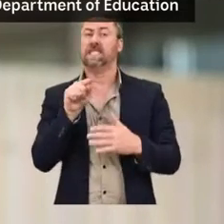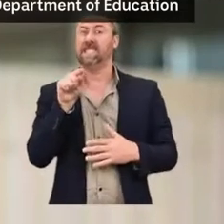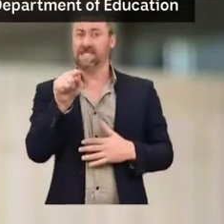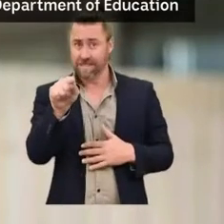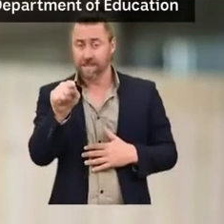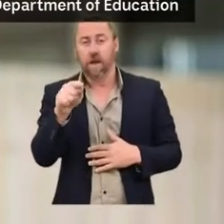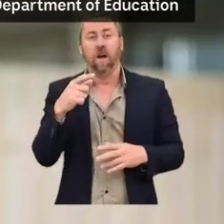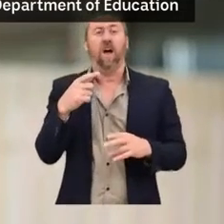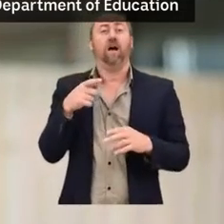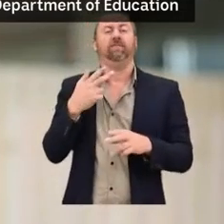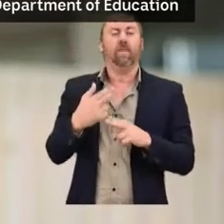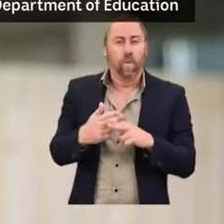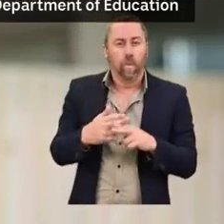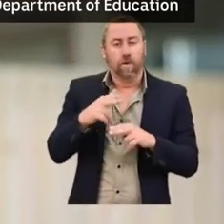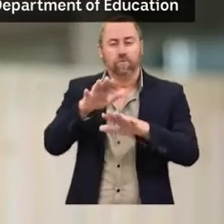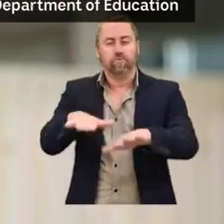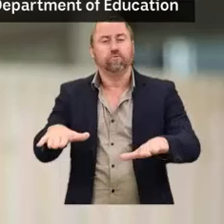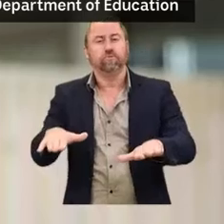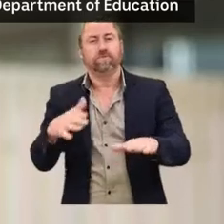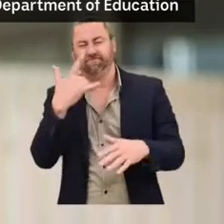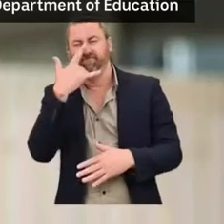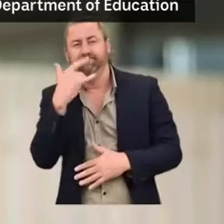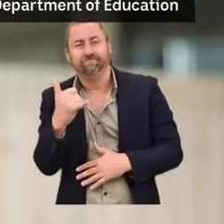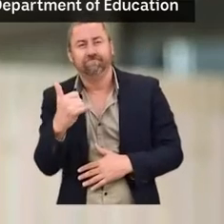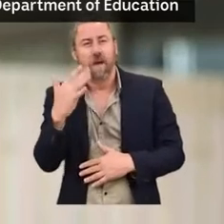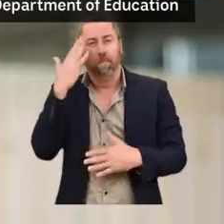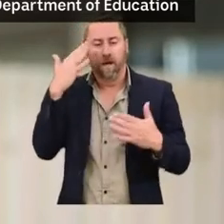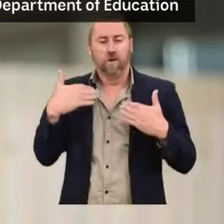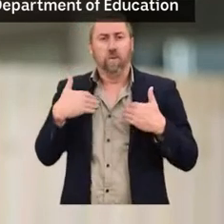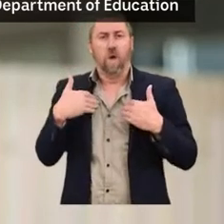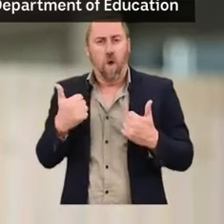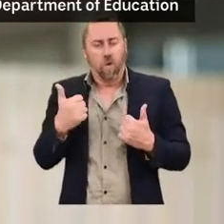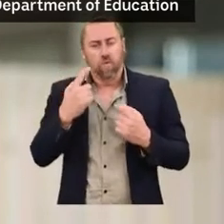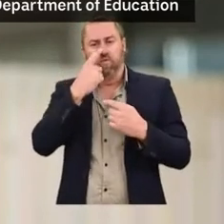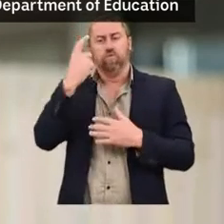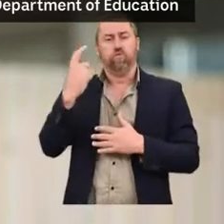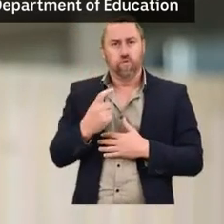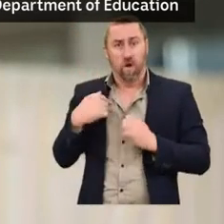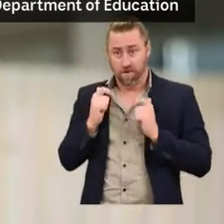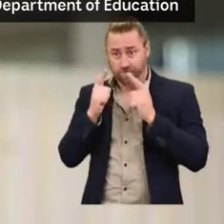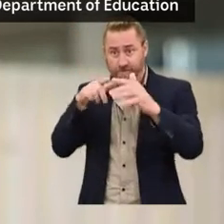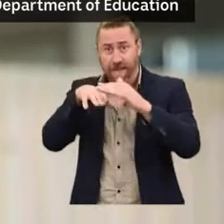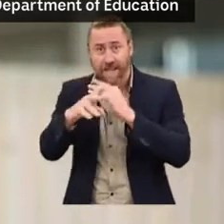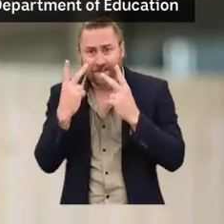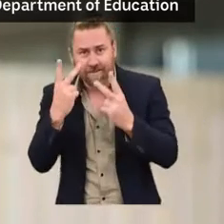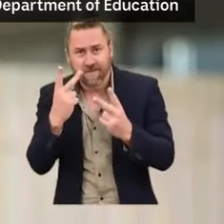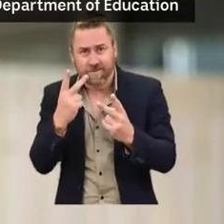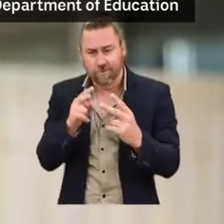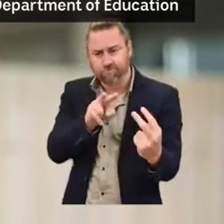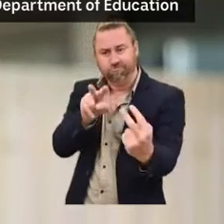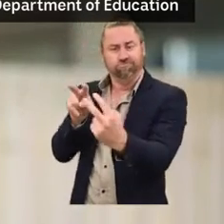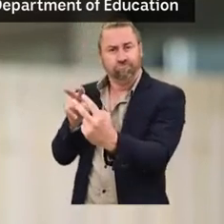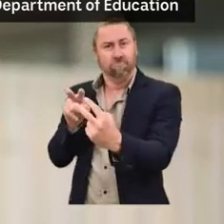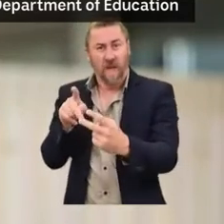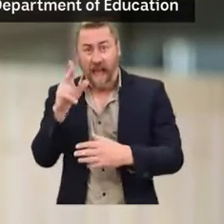provides specialist care and treatment for young people with severe and complex mental health conditions. Despite the challenges these young